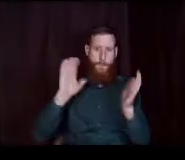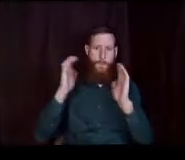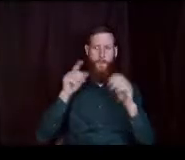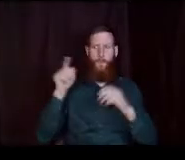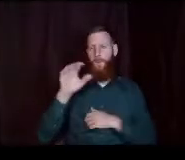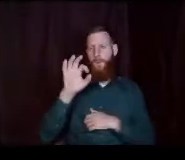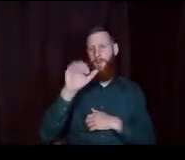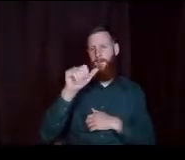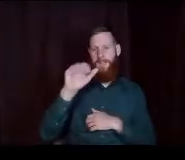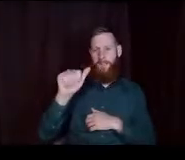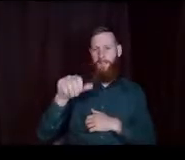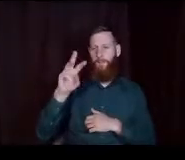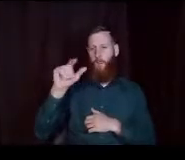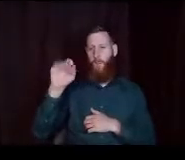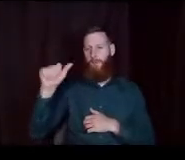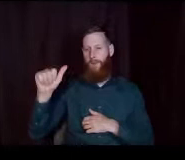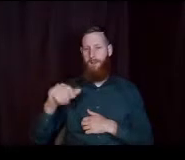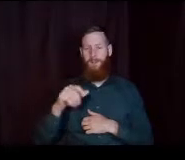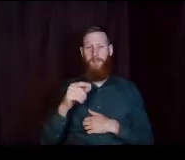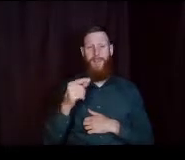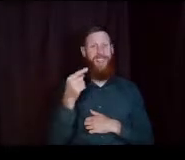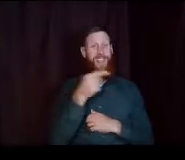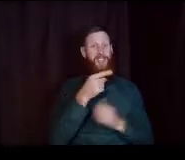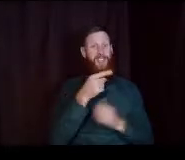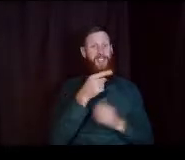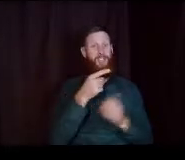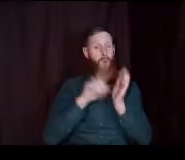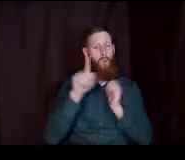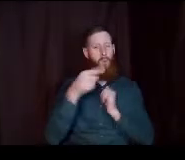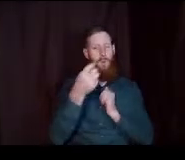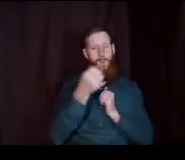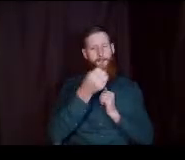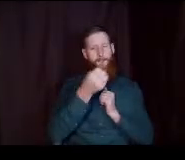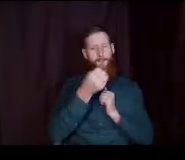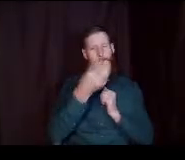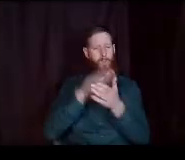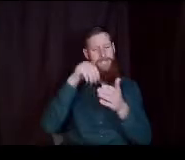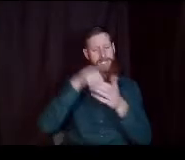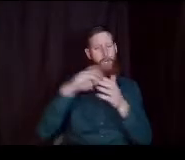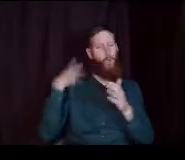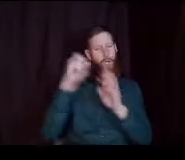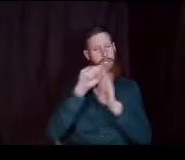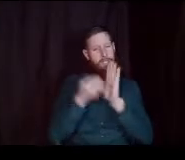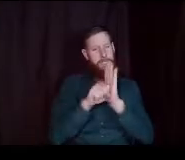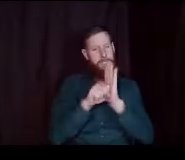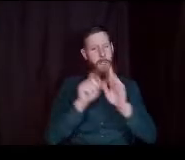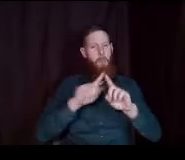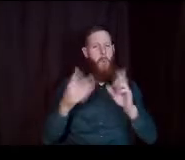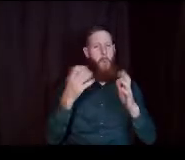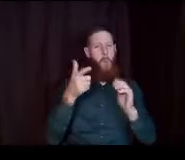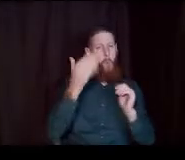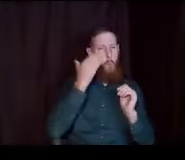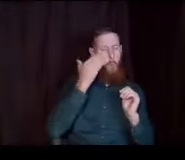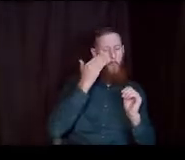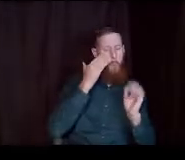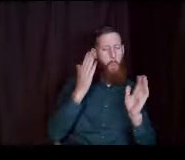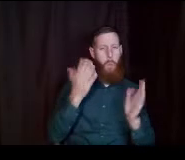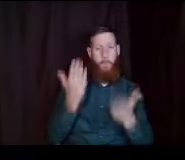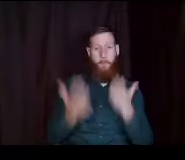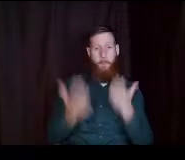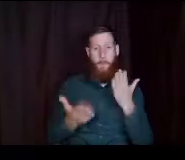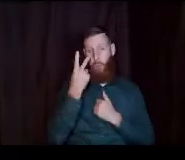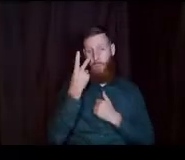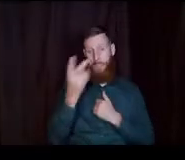it's only required by a couple schools in washington state but i want you to be aware of it because it is something that you may see